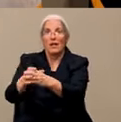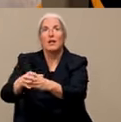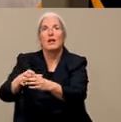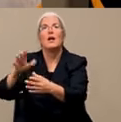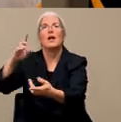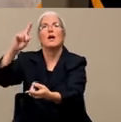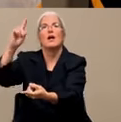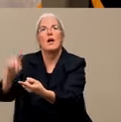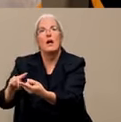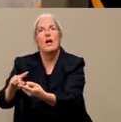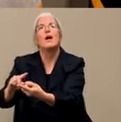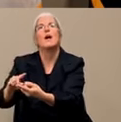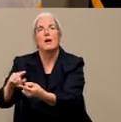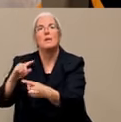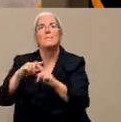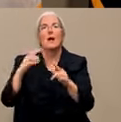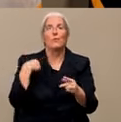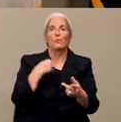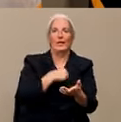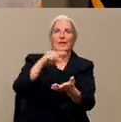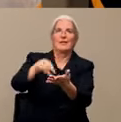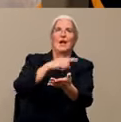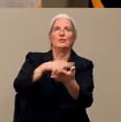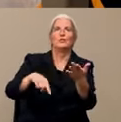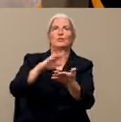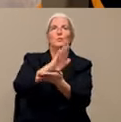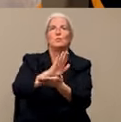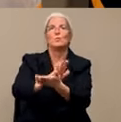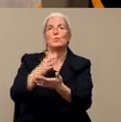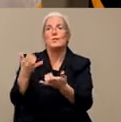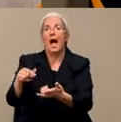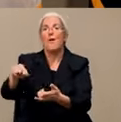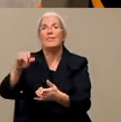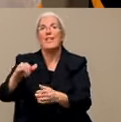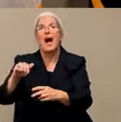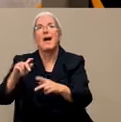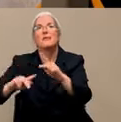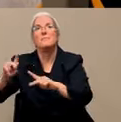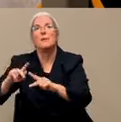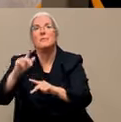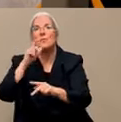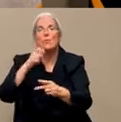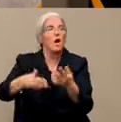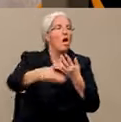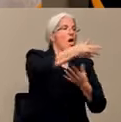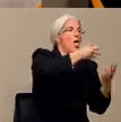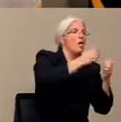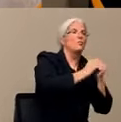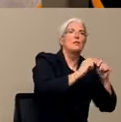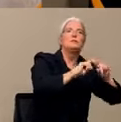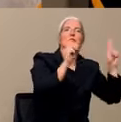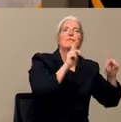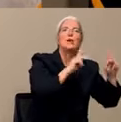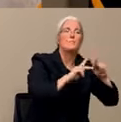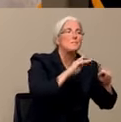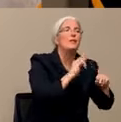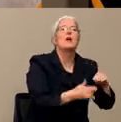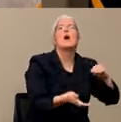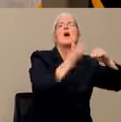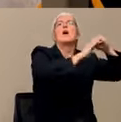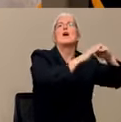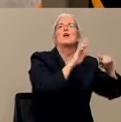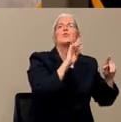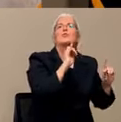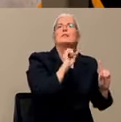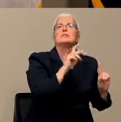canceling schools because now they're going to mix with people they're not used to mixing with. And it could possibly increase risk. Well, now that's the same true of opening up schools.